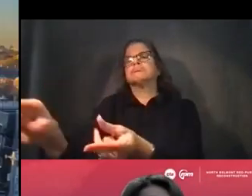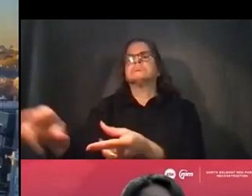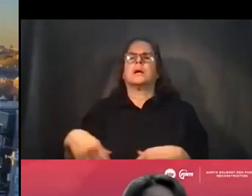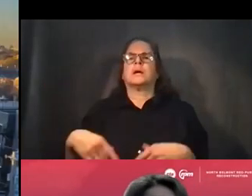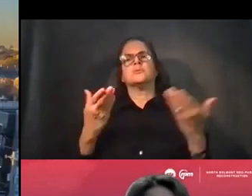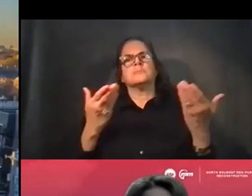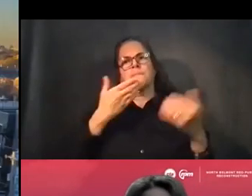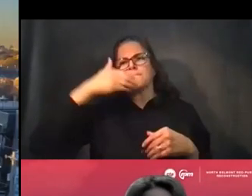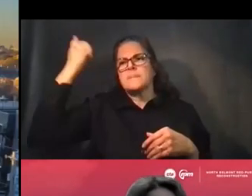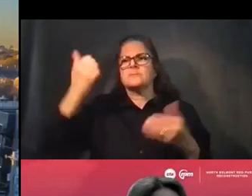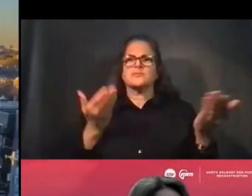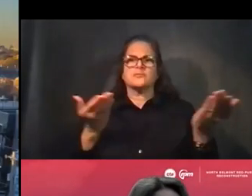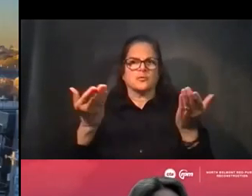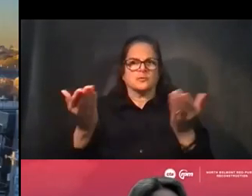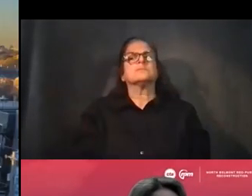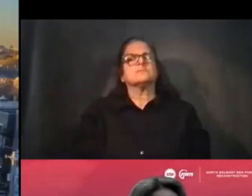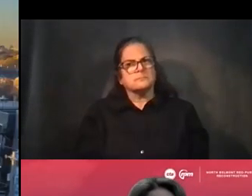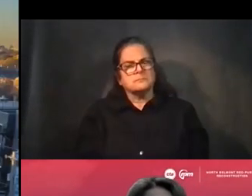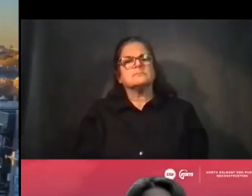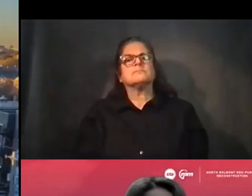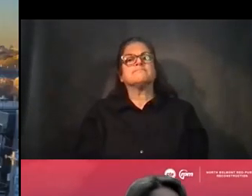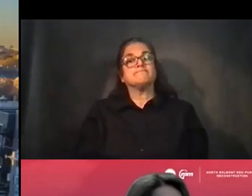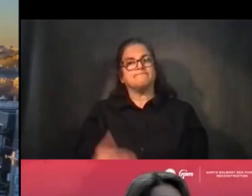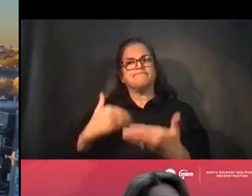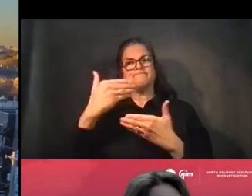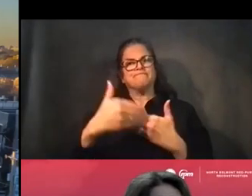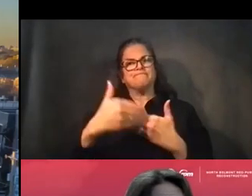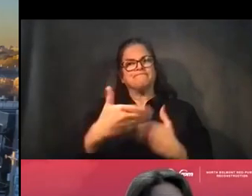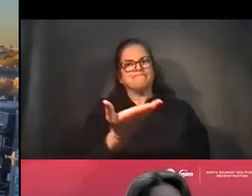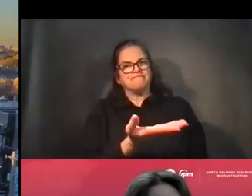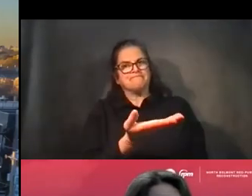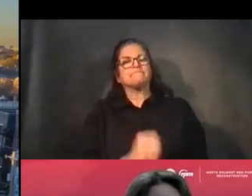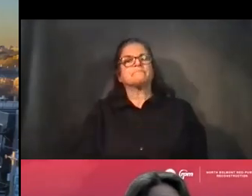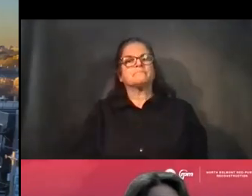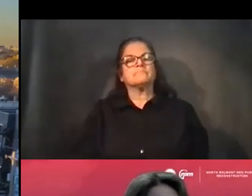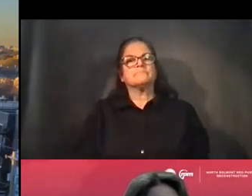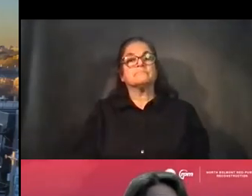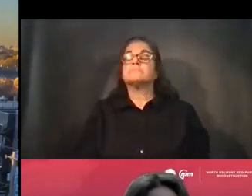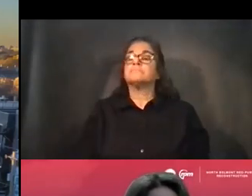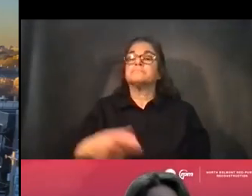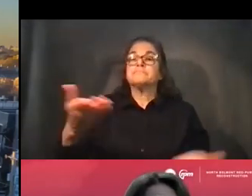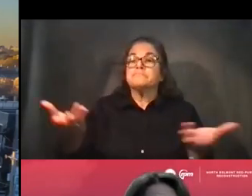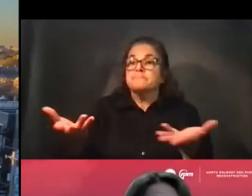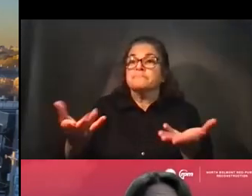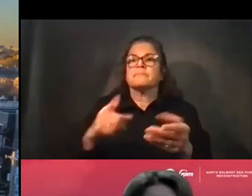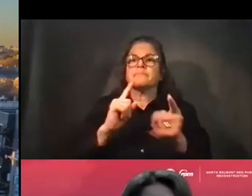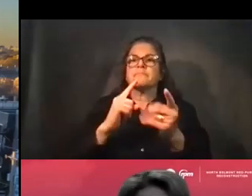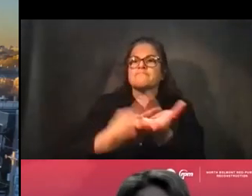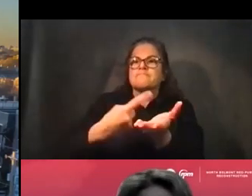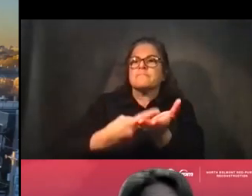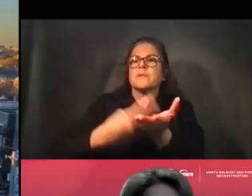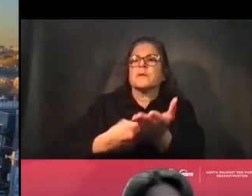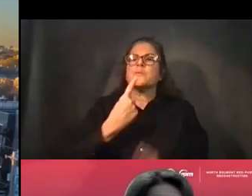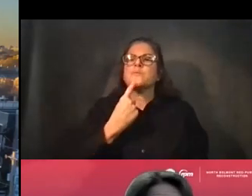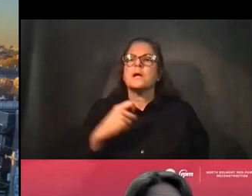Next slide, please. All right. So as I mentioned tonight, we're here to talk about the red purple bypass project, which of course